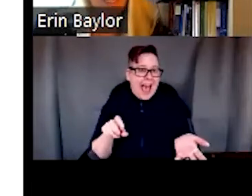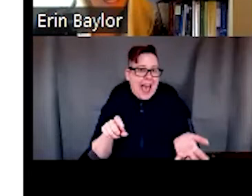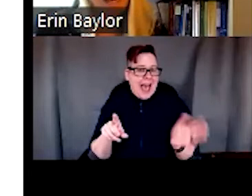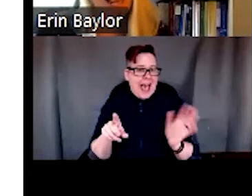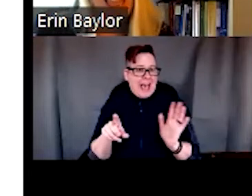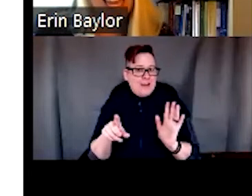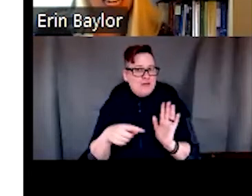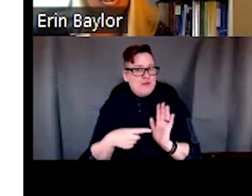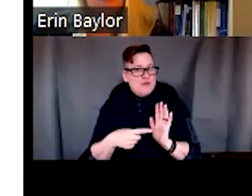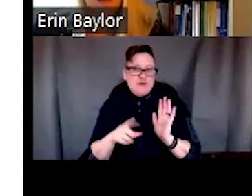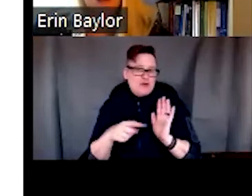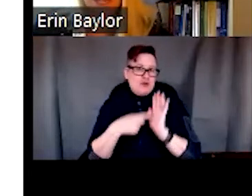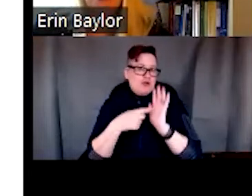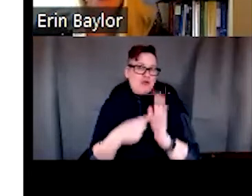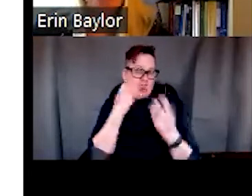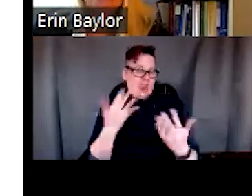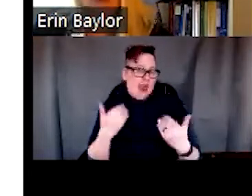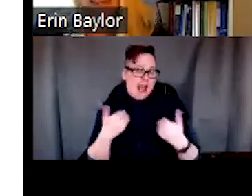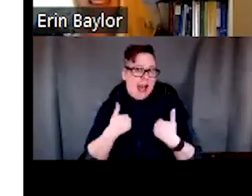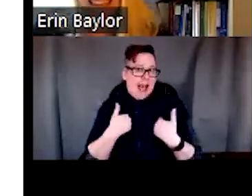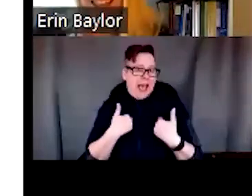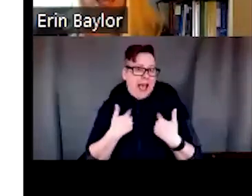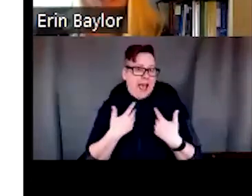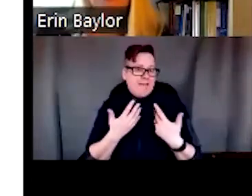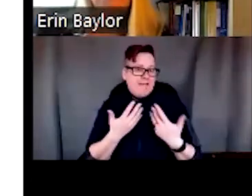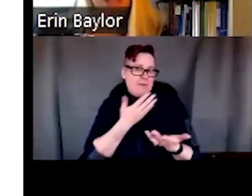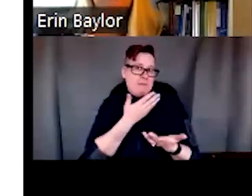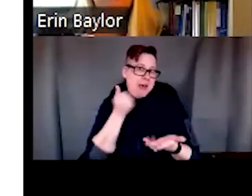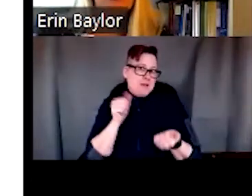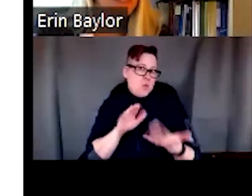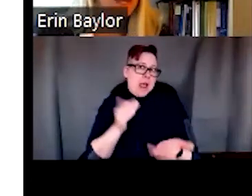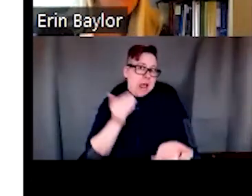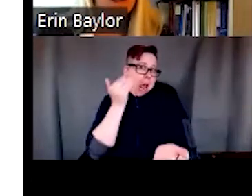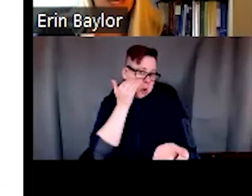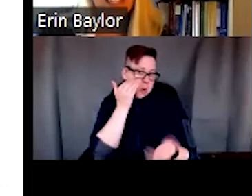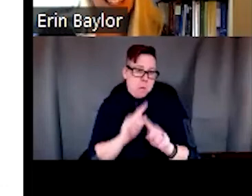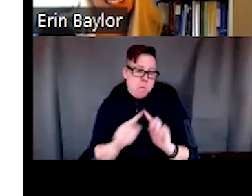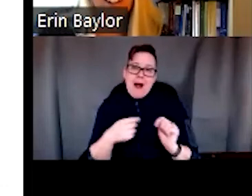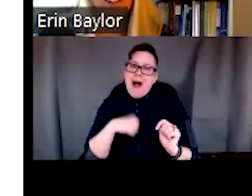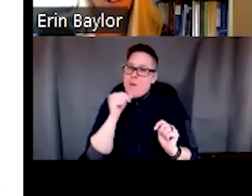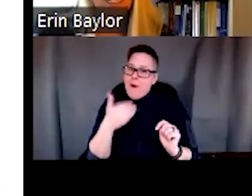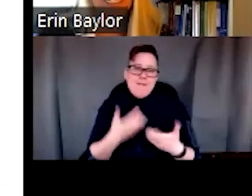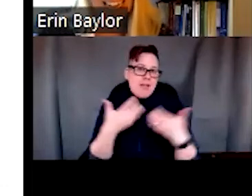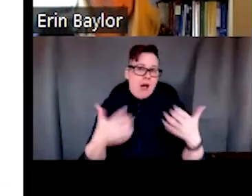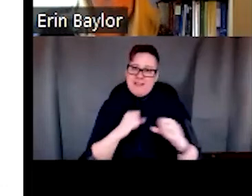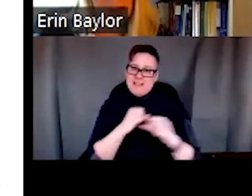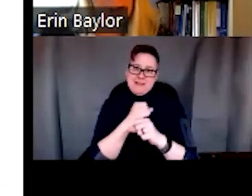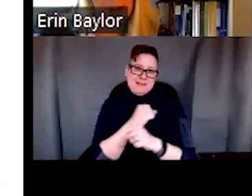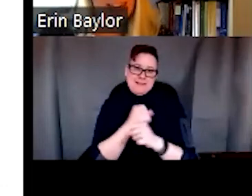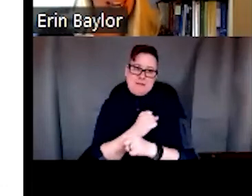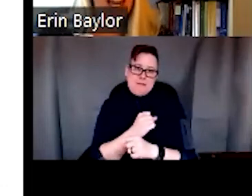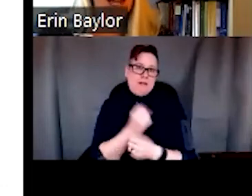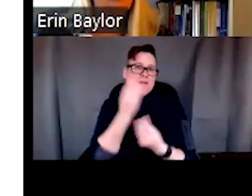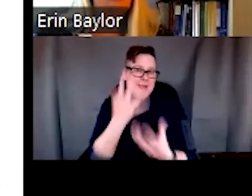the data that I had in the most meaningful way, but I, I don't have a lot of statistical data to